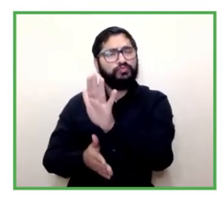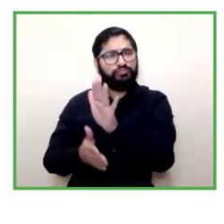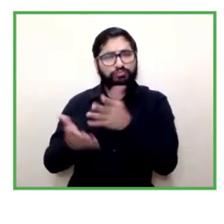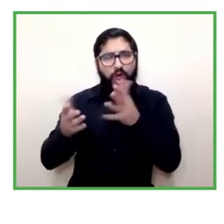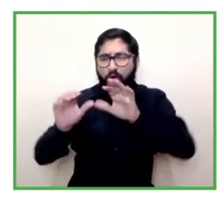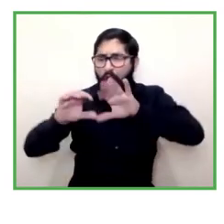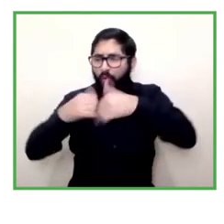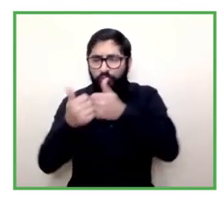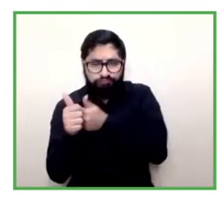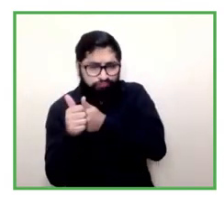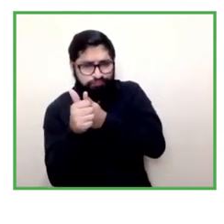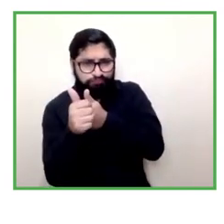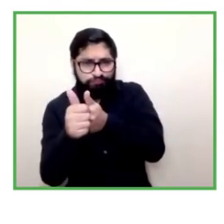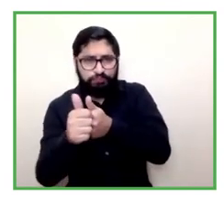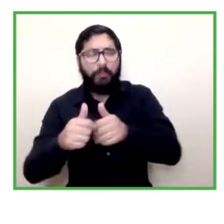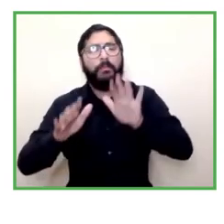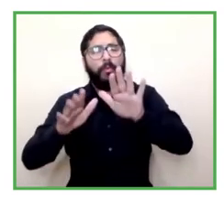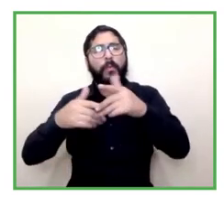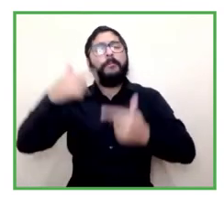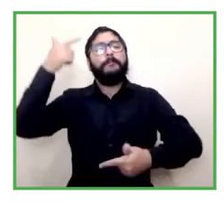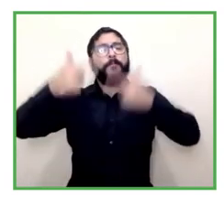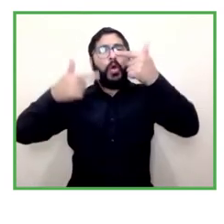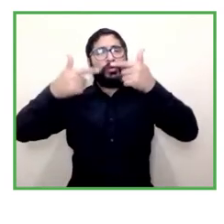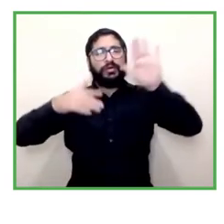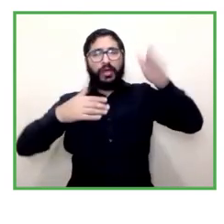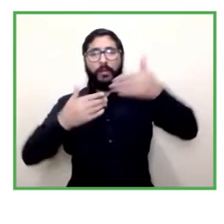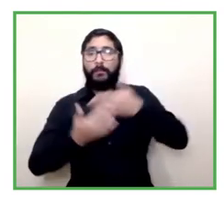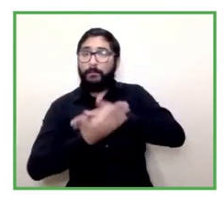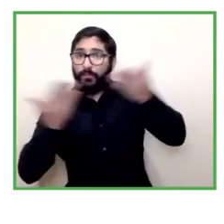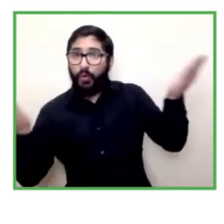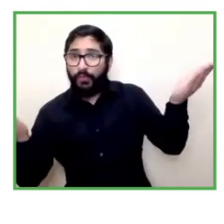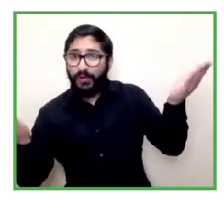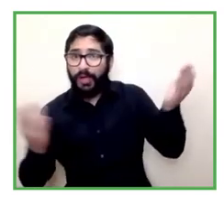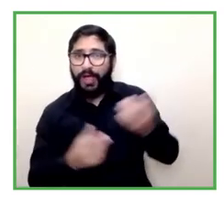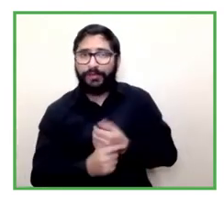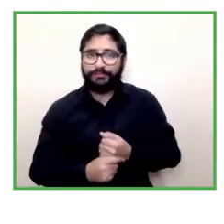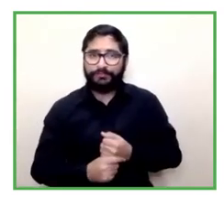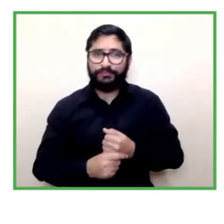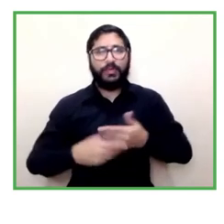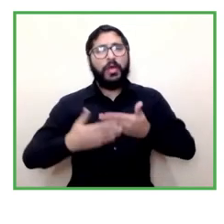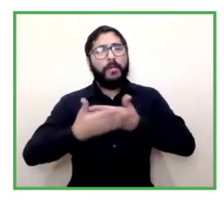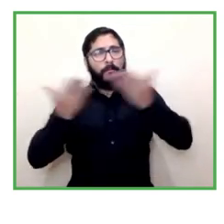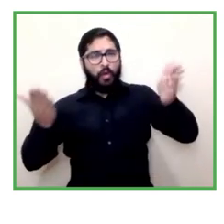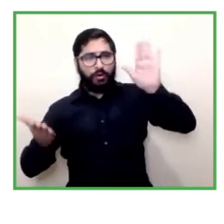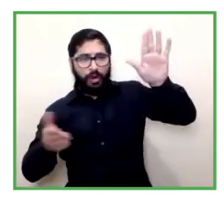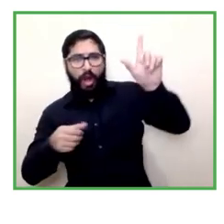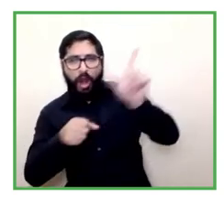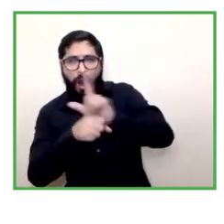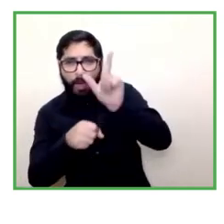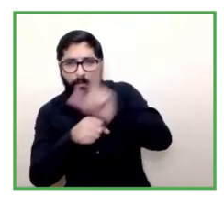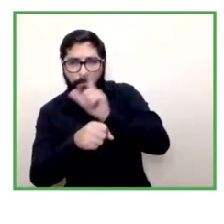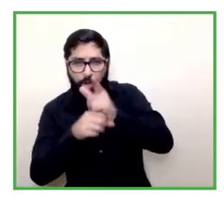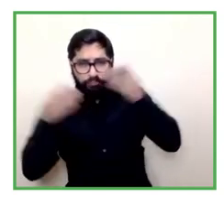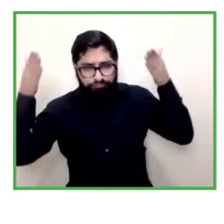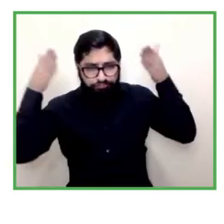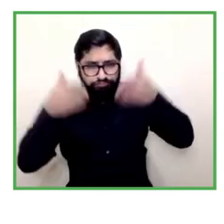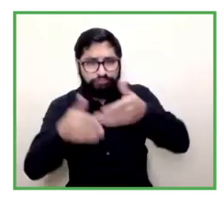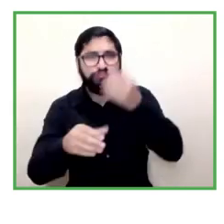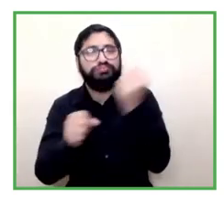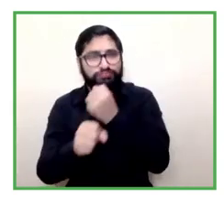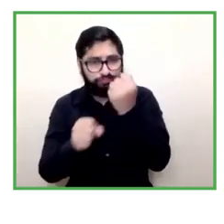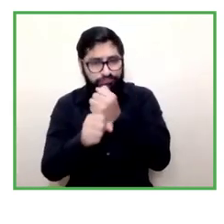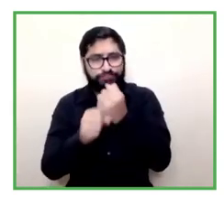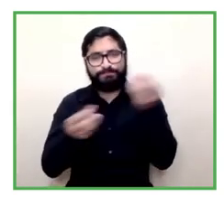organization what would you say in terms of policies for those of us creating labor